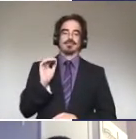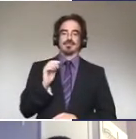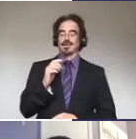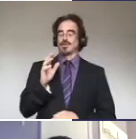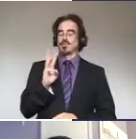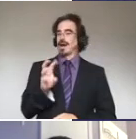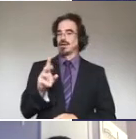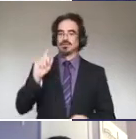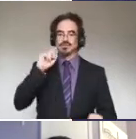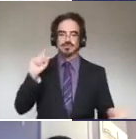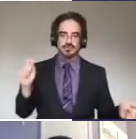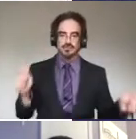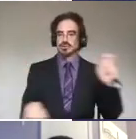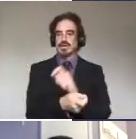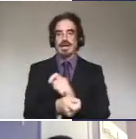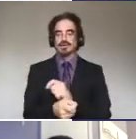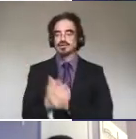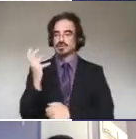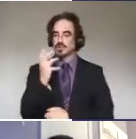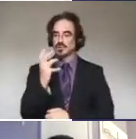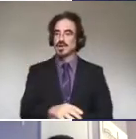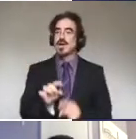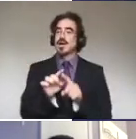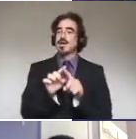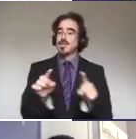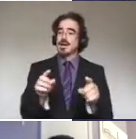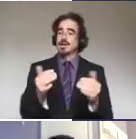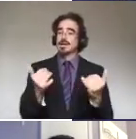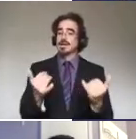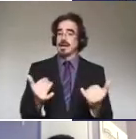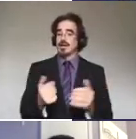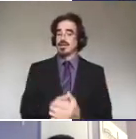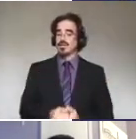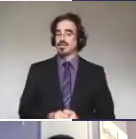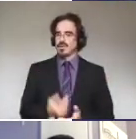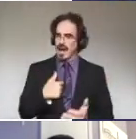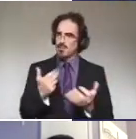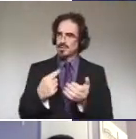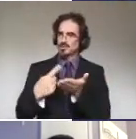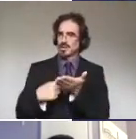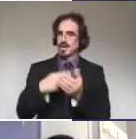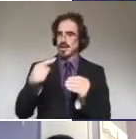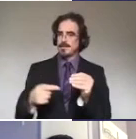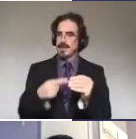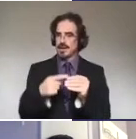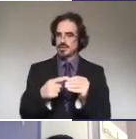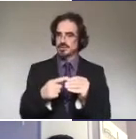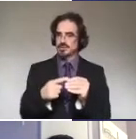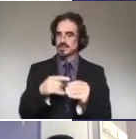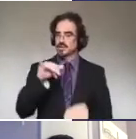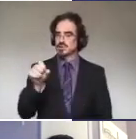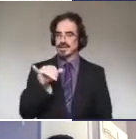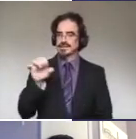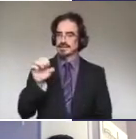is. But I want to, um, talk a little bit about as Jesse, um, noticed when